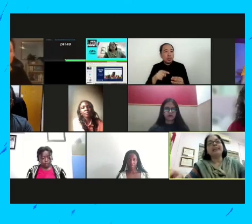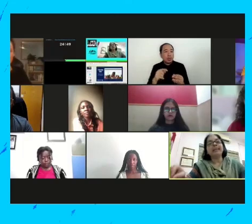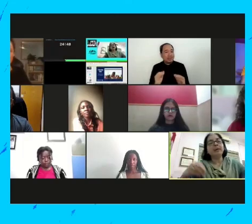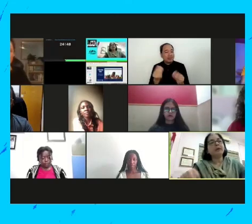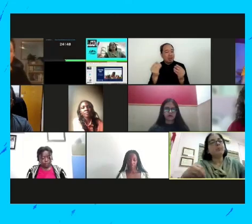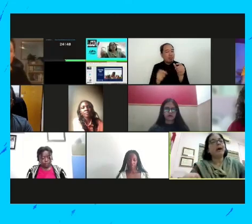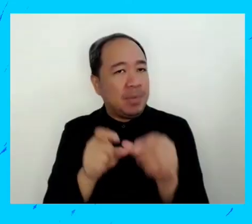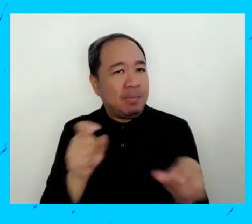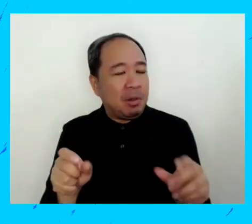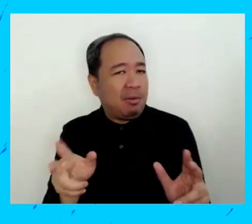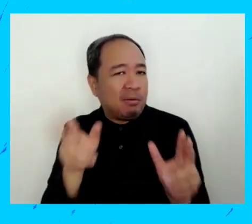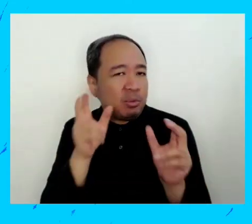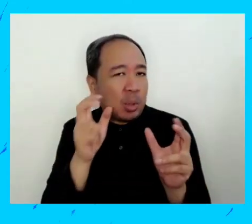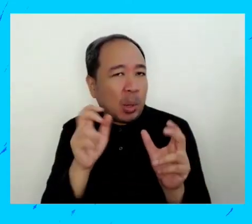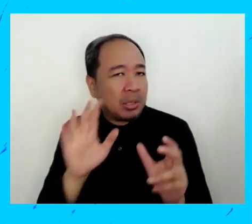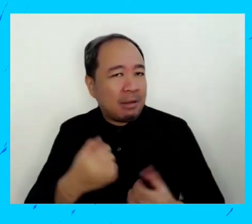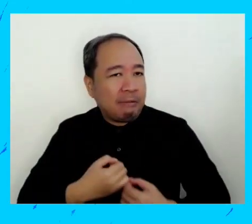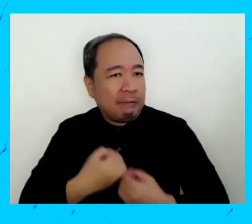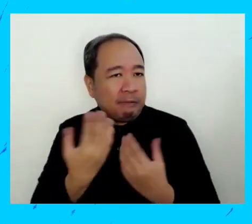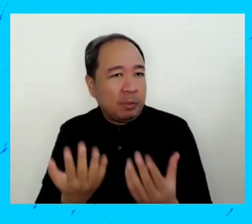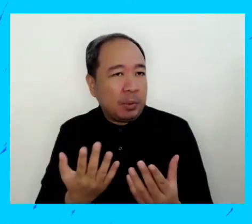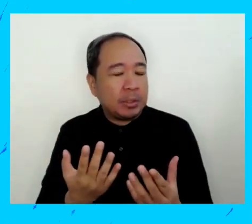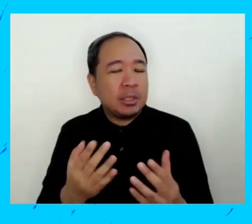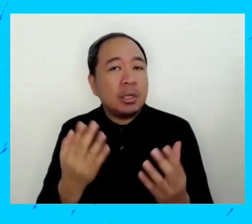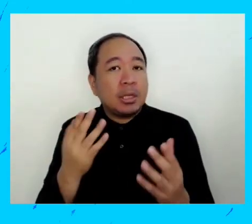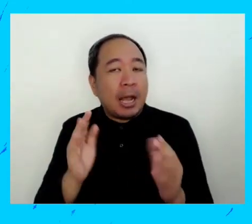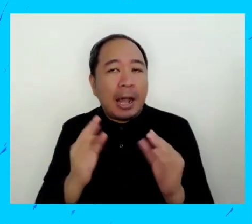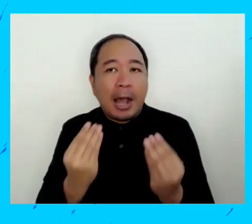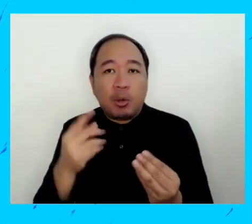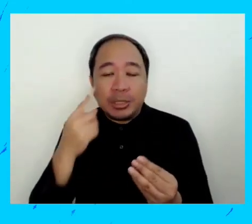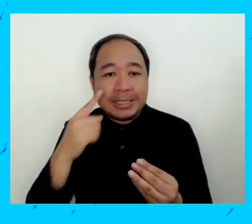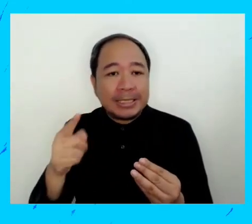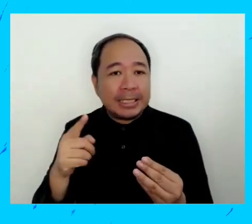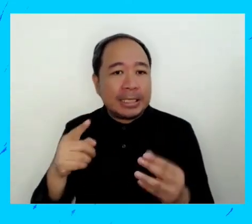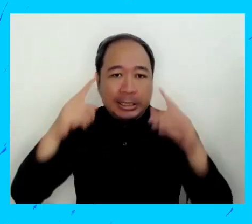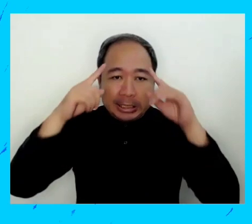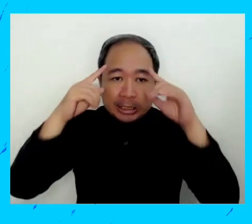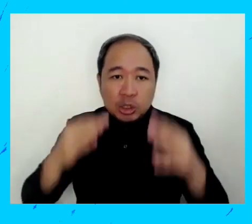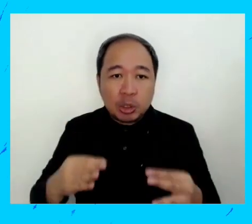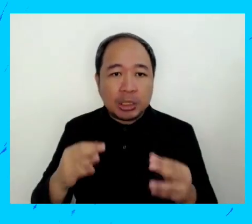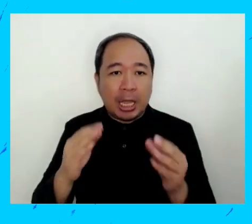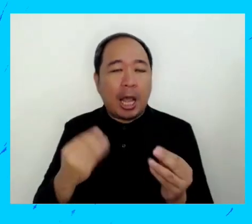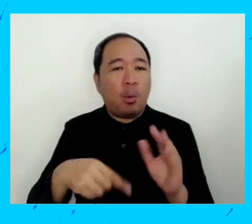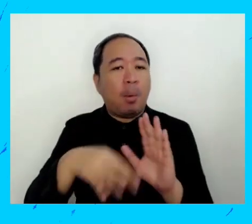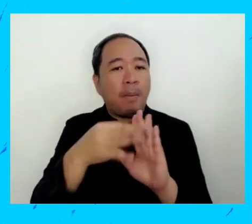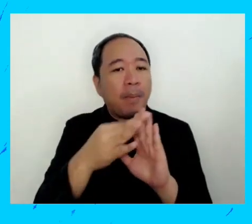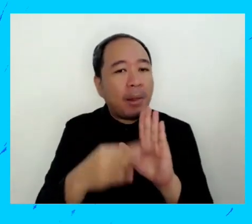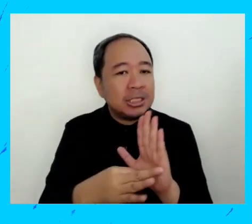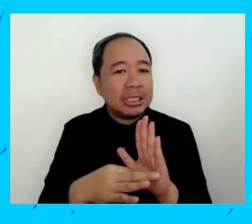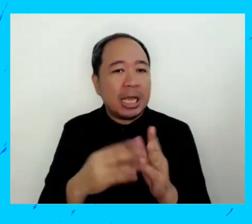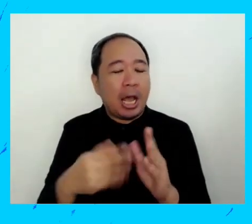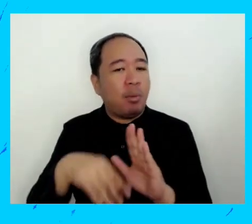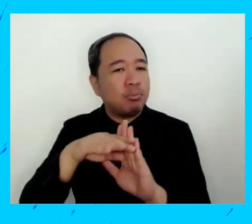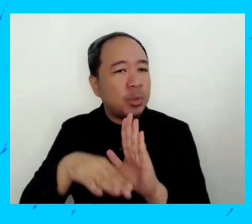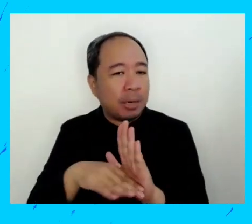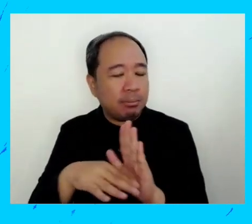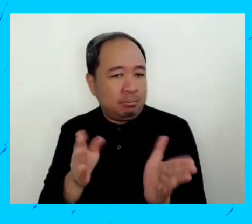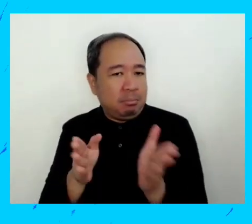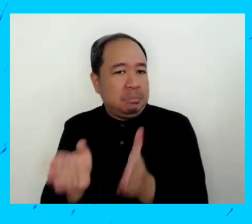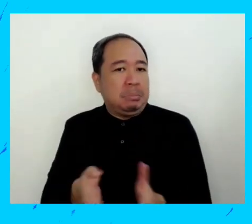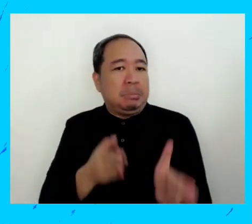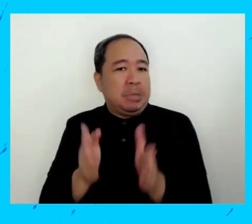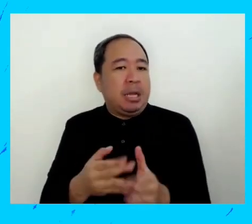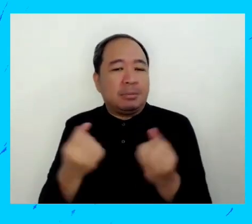outside the government to be able to ensure that the voices of the young people are part of the process of the